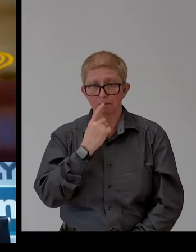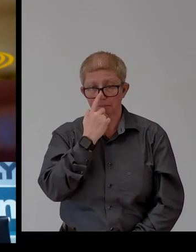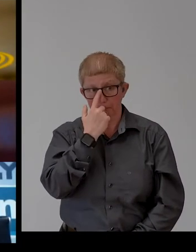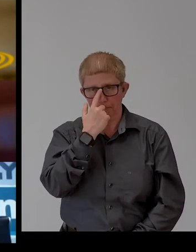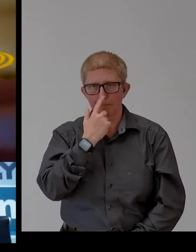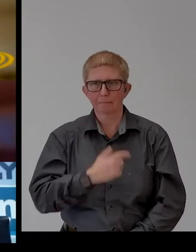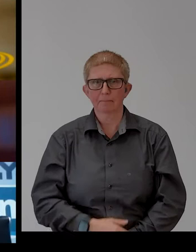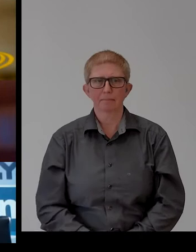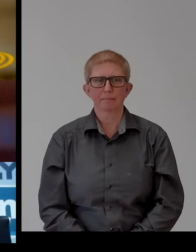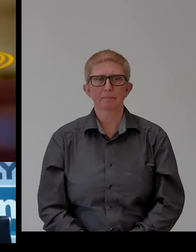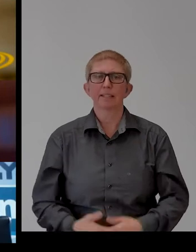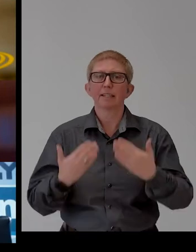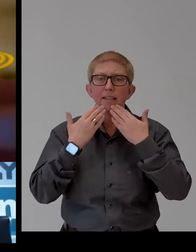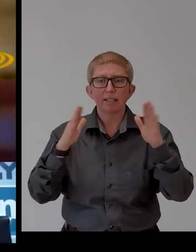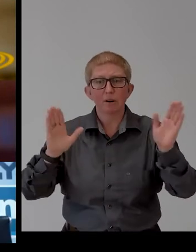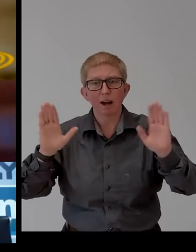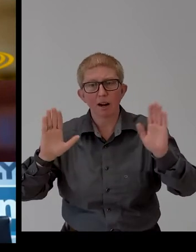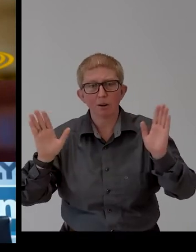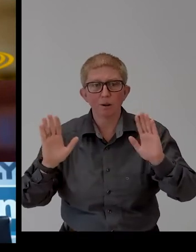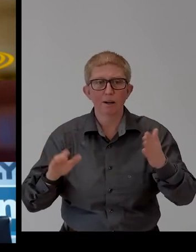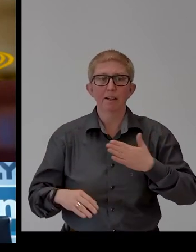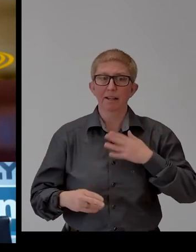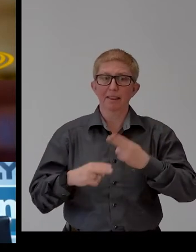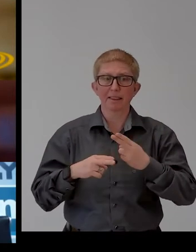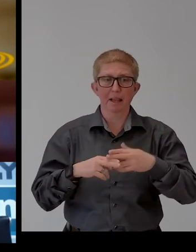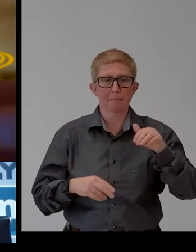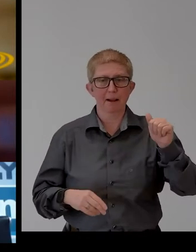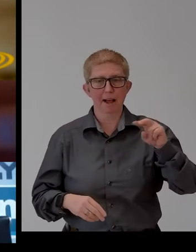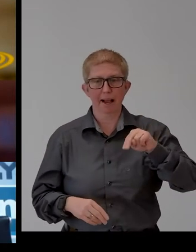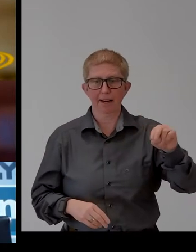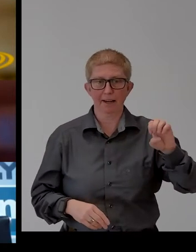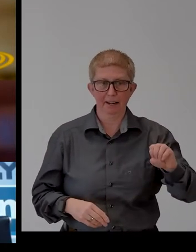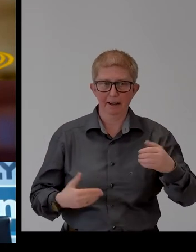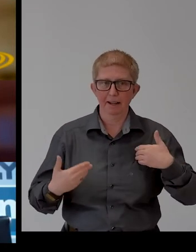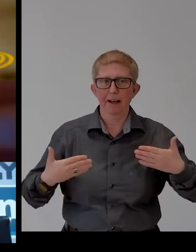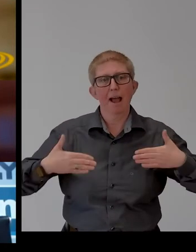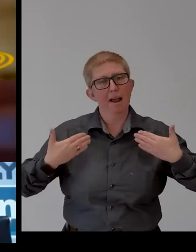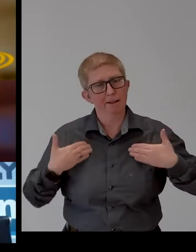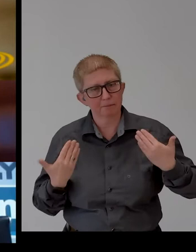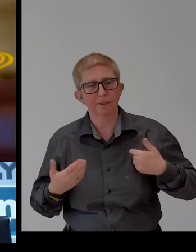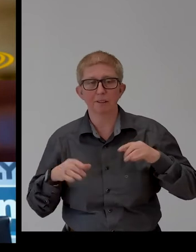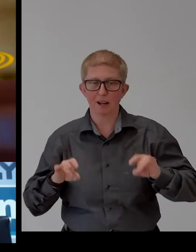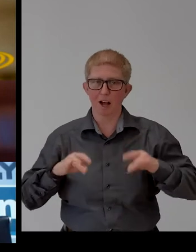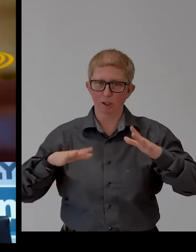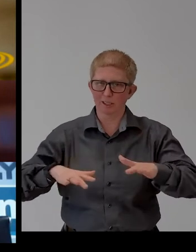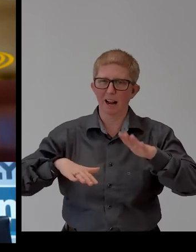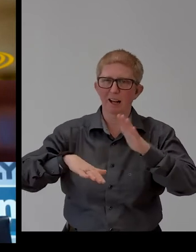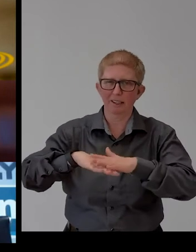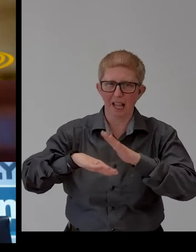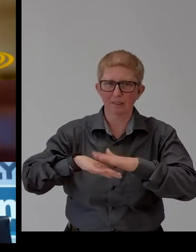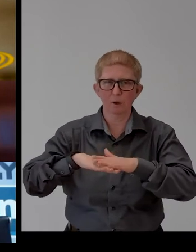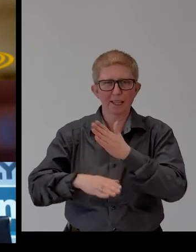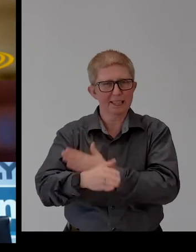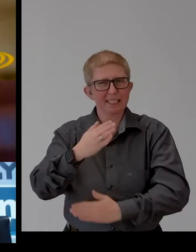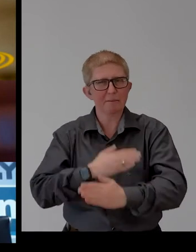Thank you. My name is Anne Rawling. I'm the Deputy CEO of the Australian Network on Disability. We are honoured for stepping